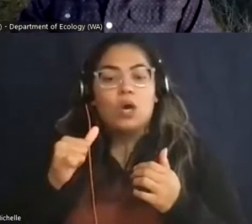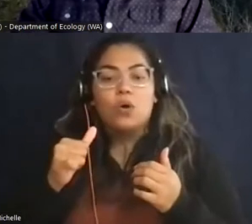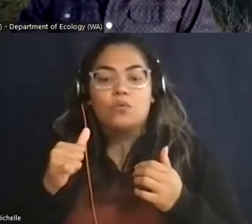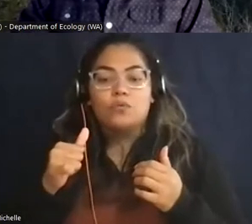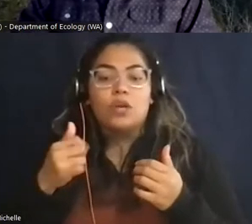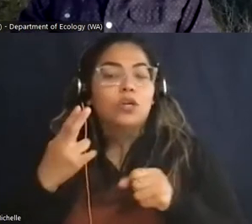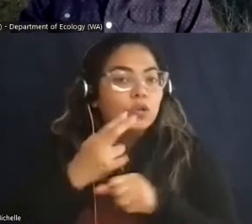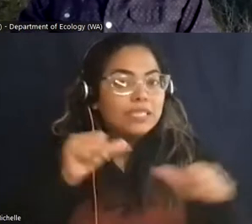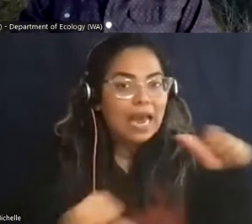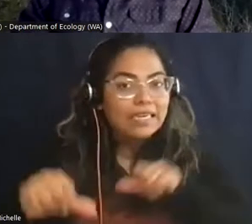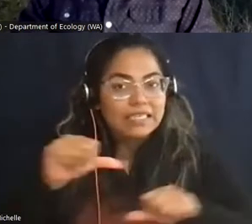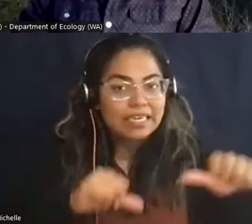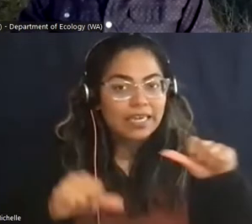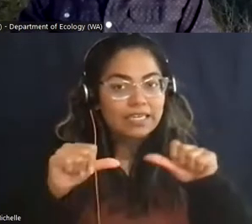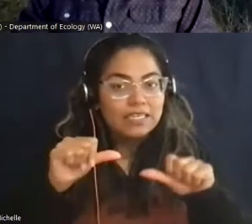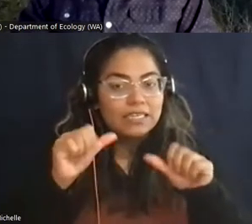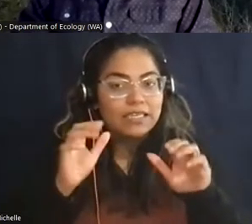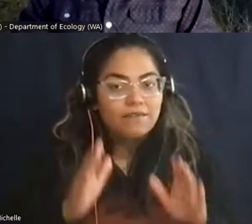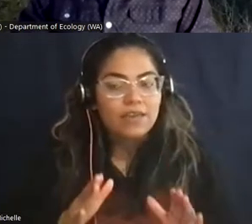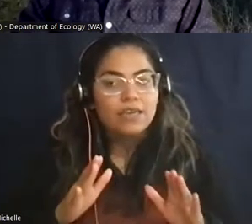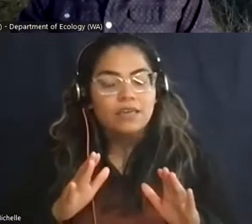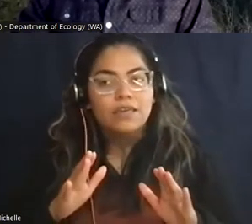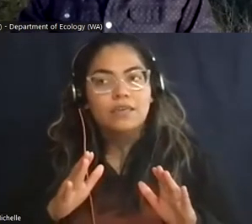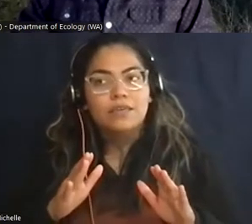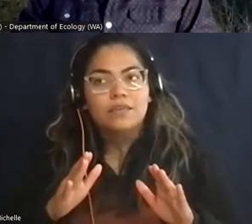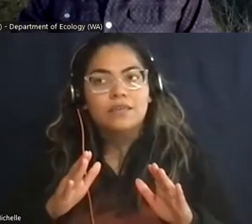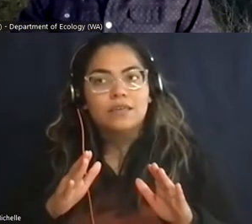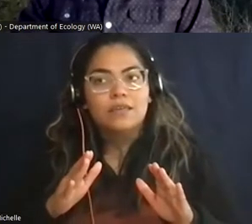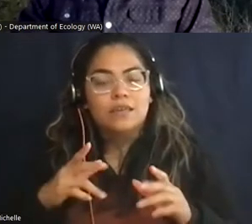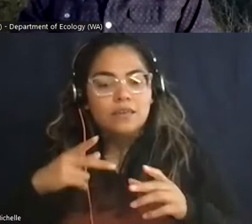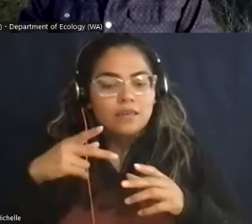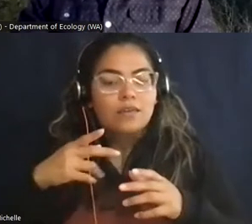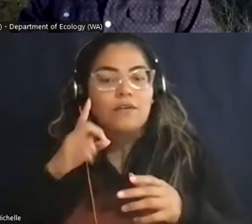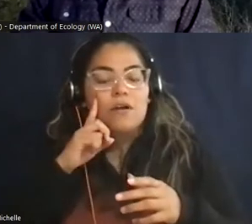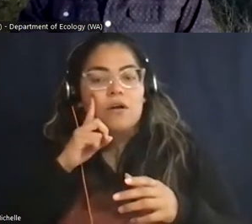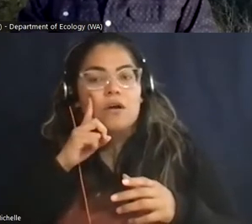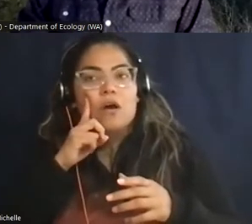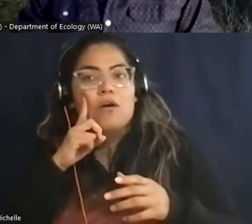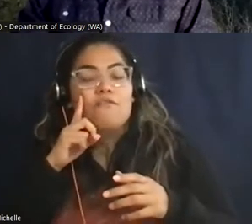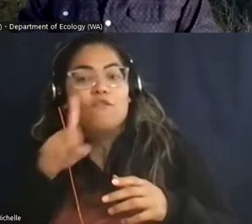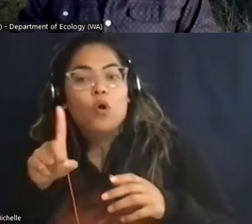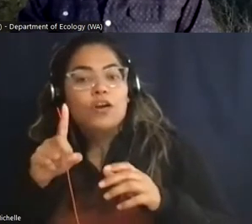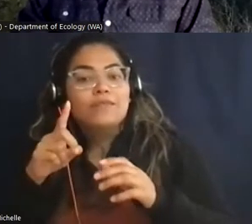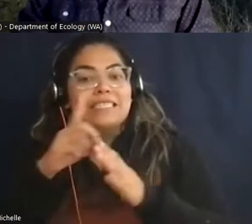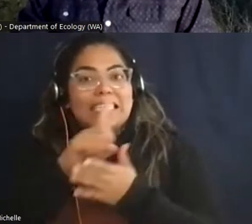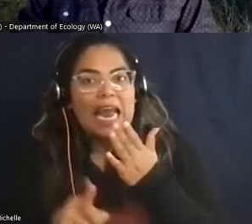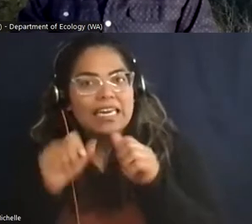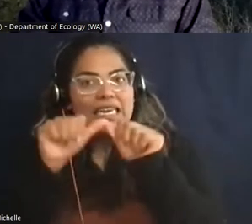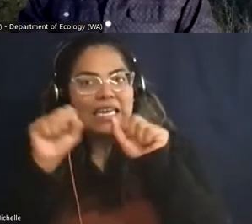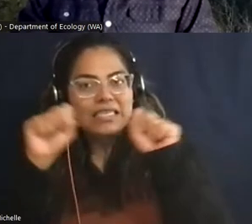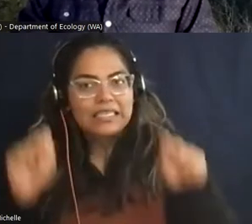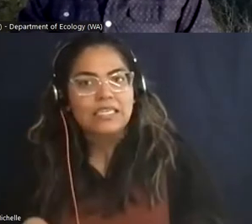designing for sustainment and then a systems engineering approach towards how we sustain the weapon